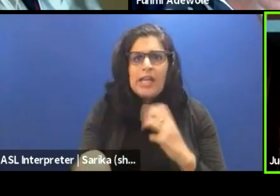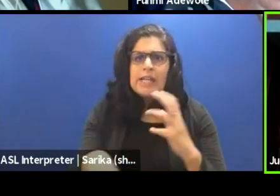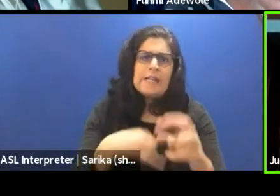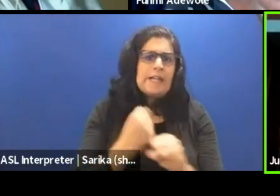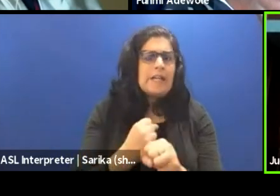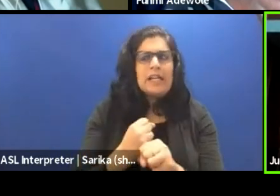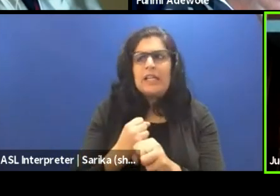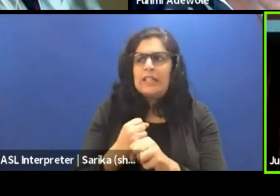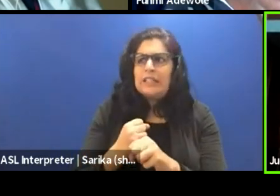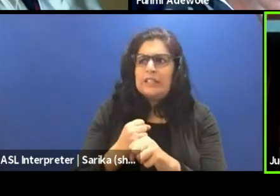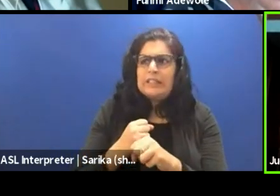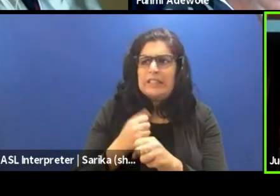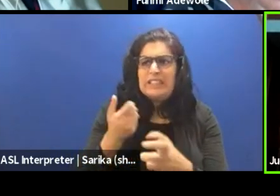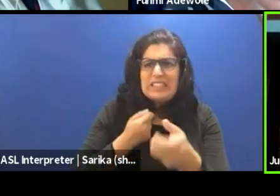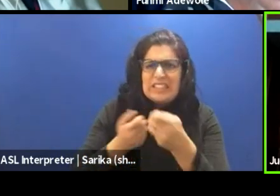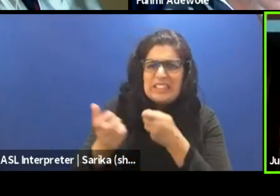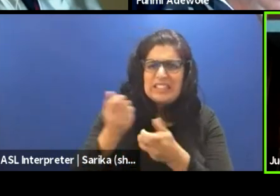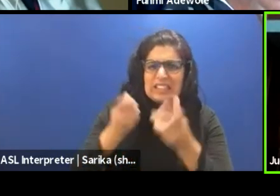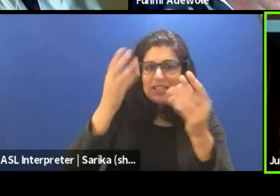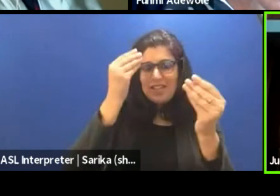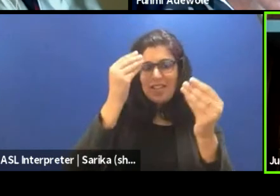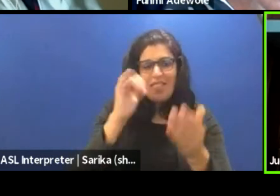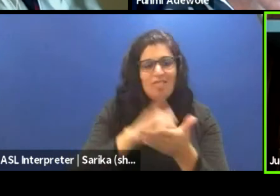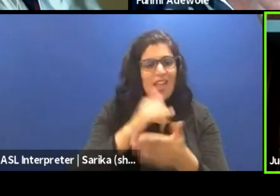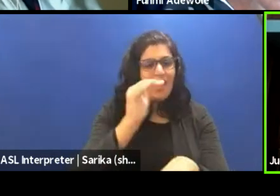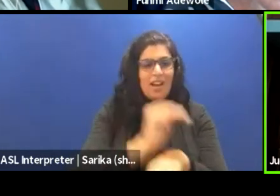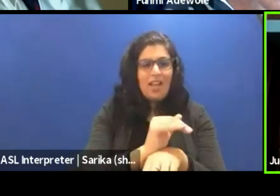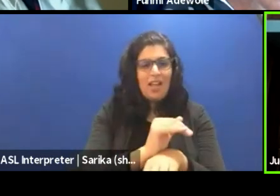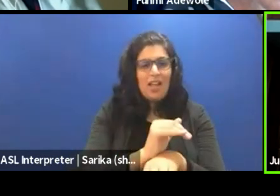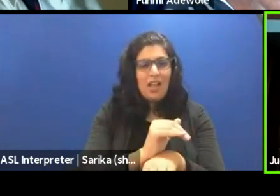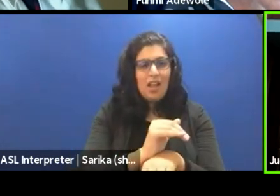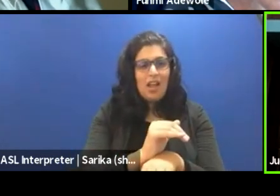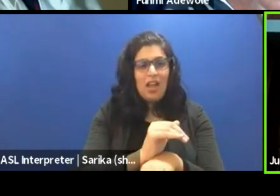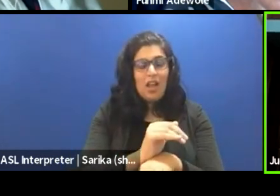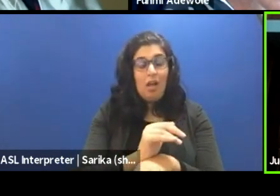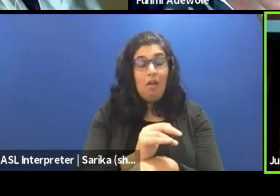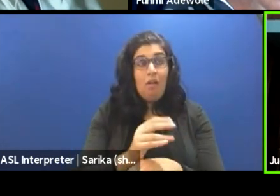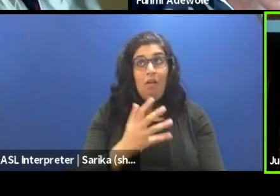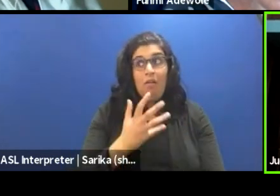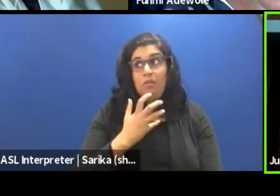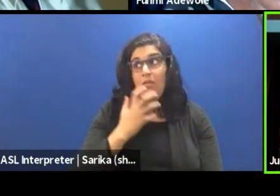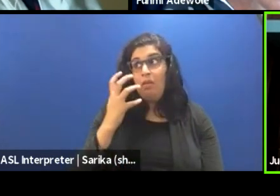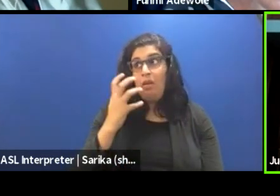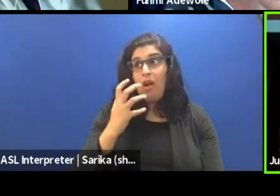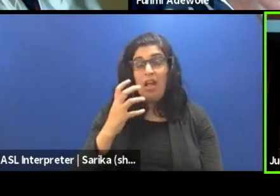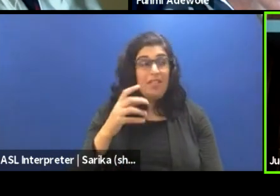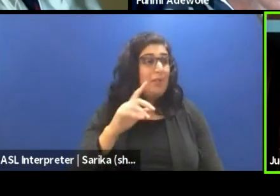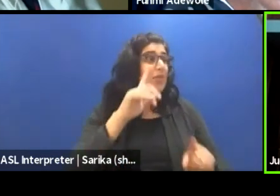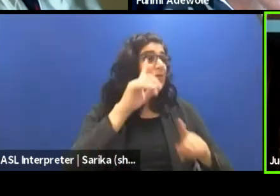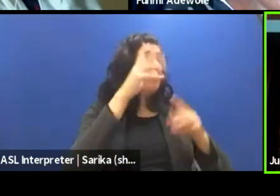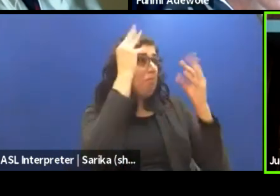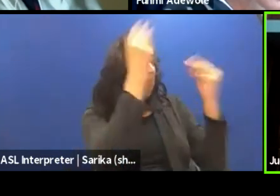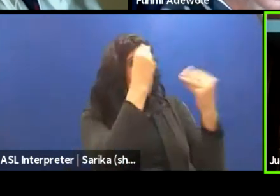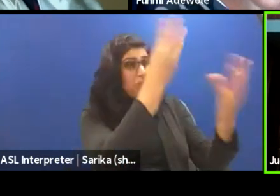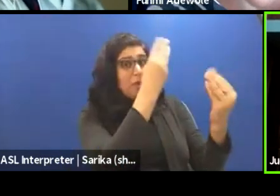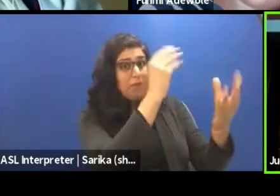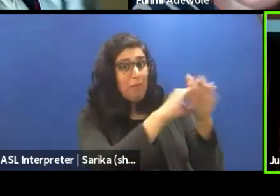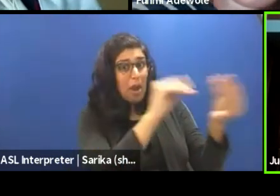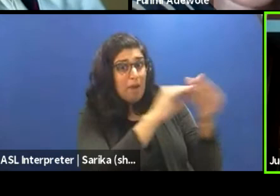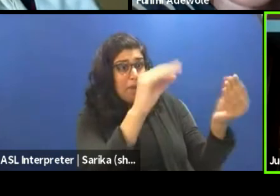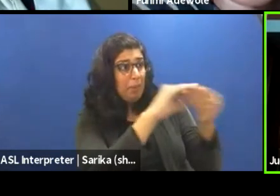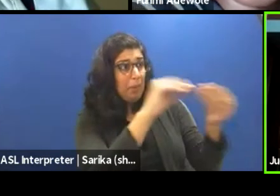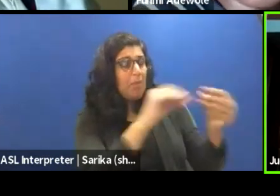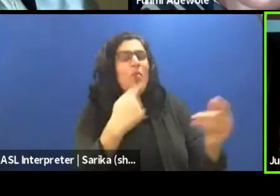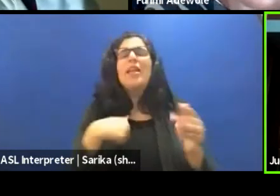from these people right there that night. They were like, we've gotten so much information now, we don't even know what to choose. But we had to show them